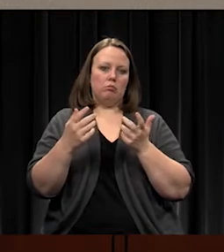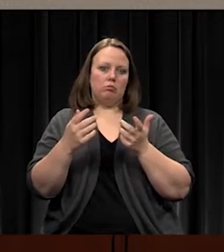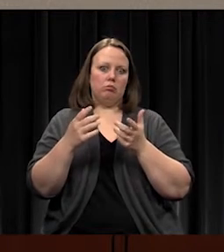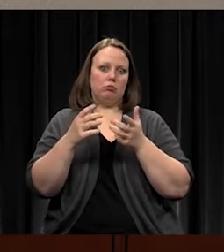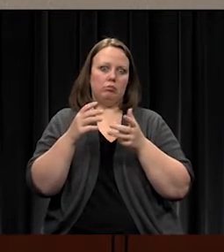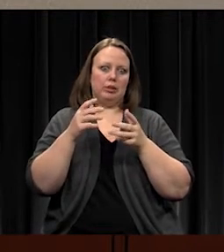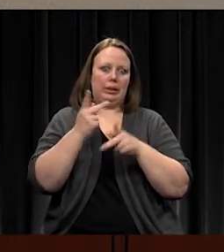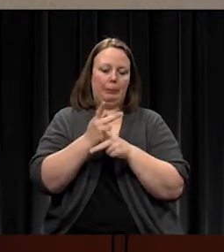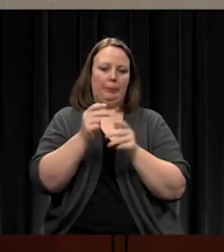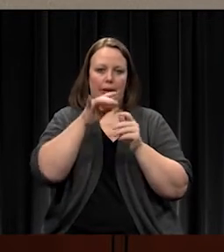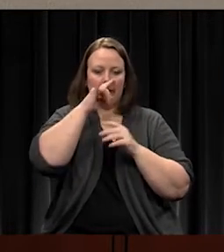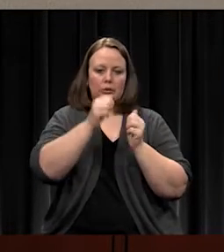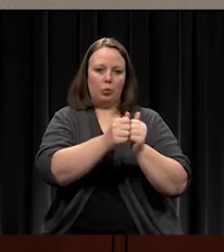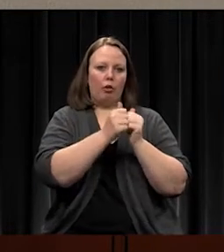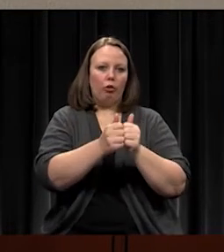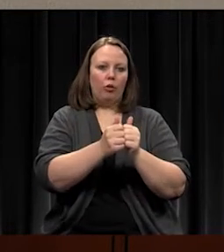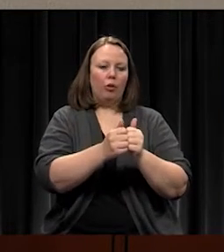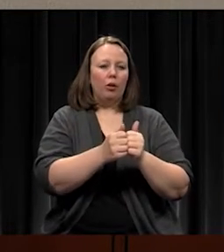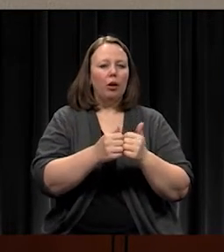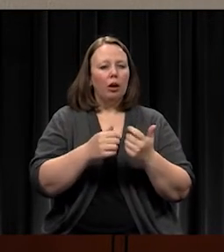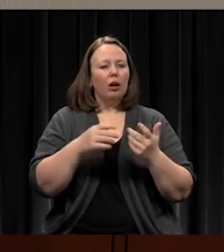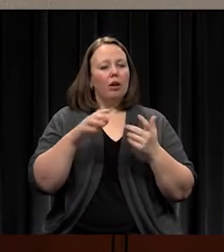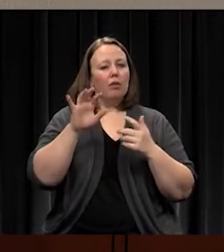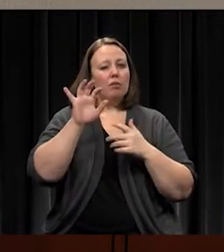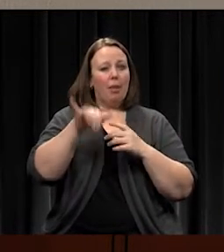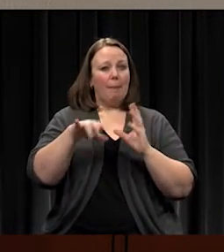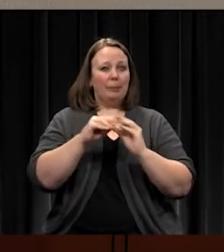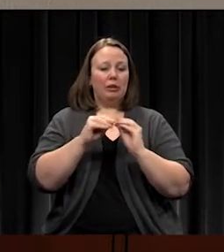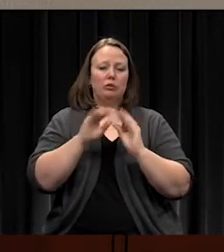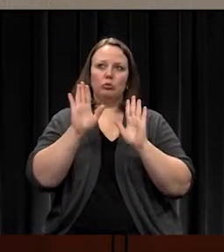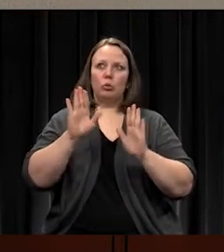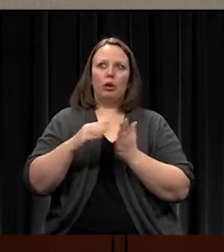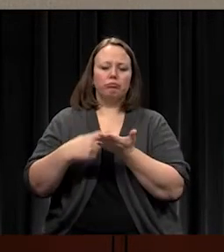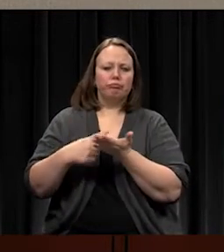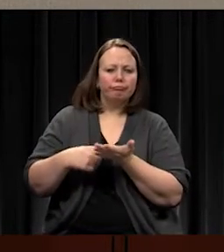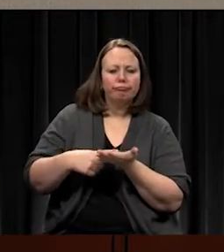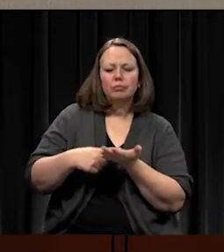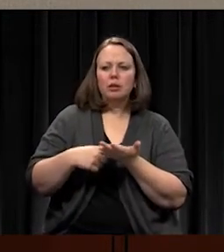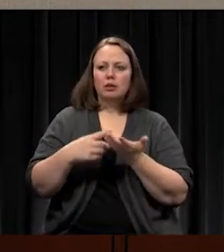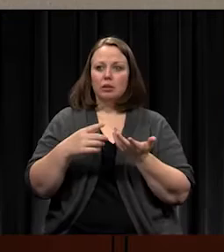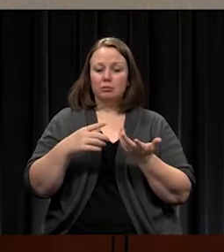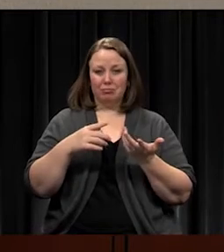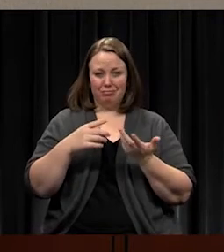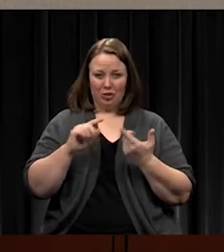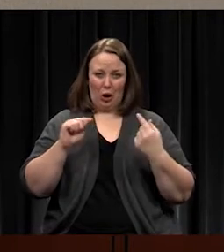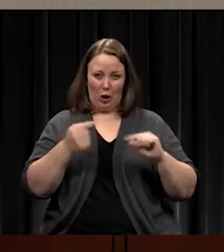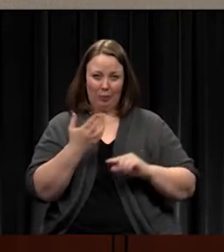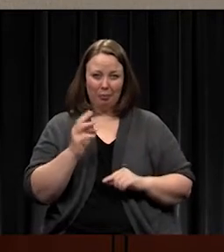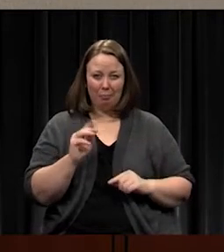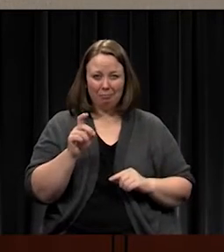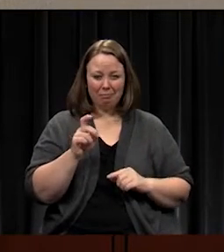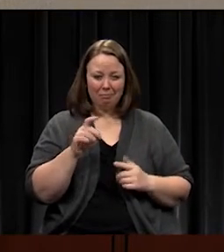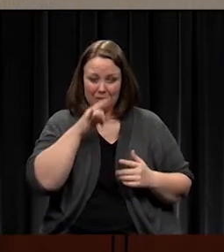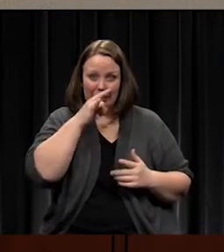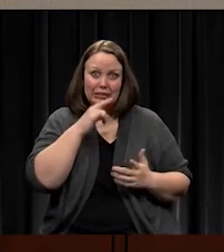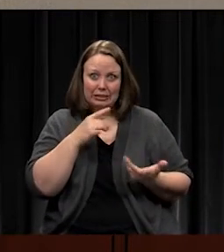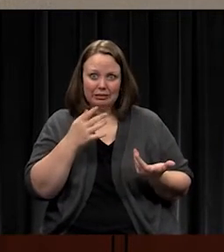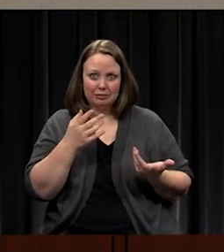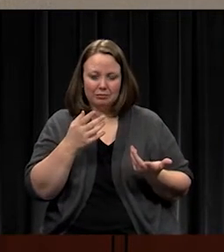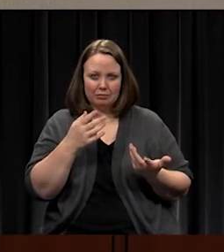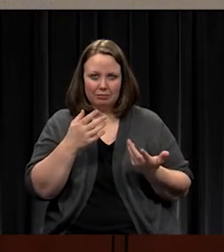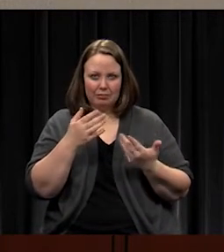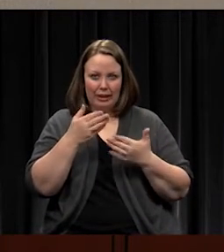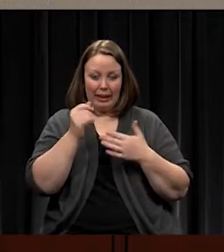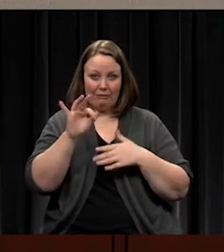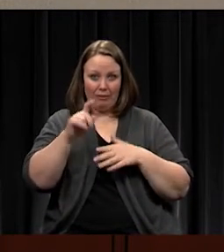It maybe doesn't feel good, but are kids doing okay? And some parents really enjoyed the chance to meet kids from different schools. So we had a